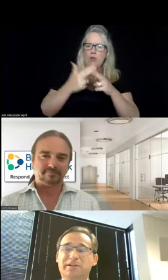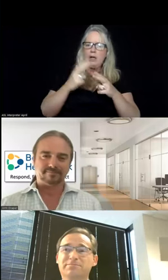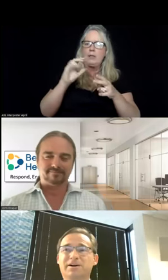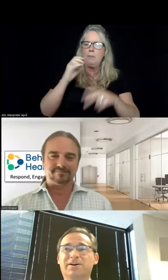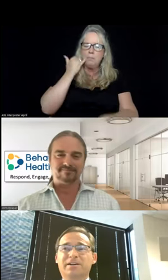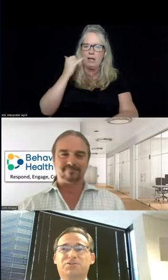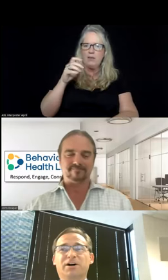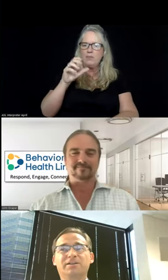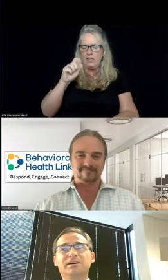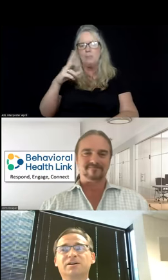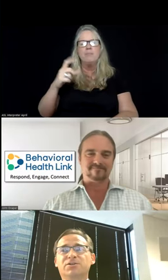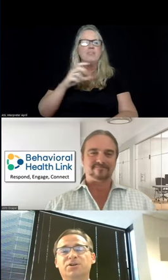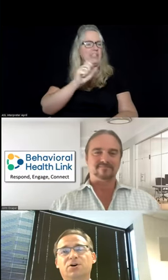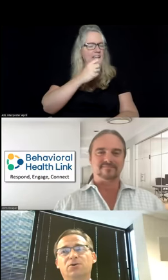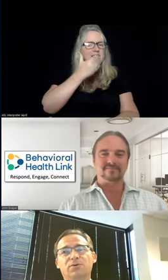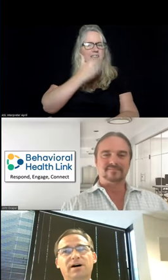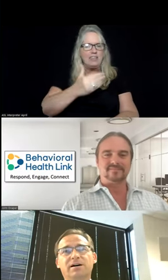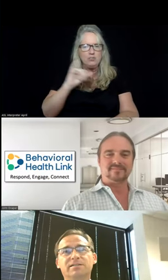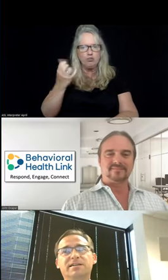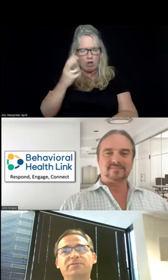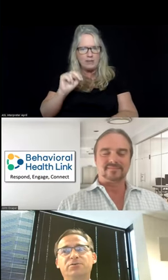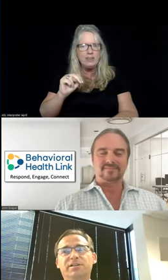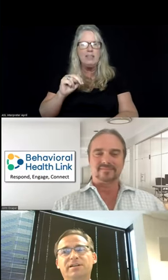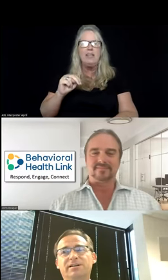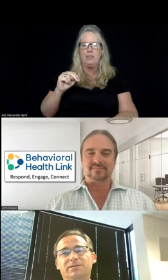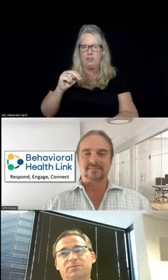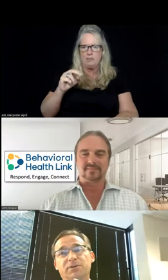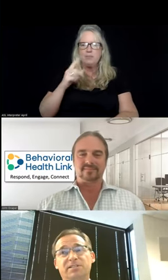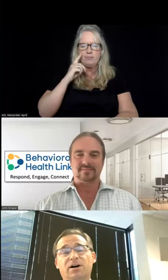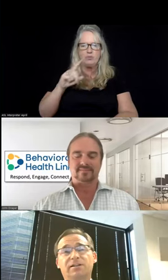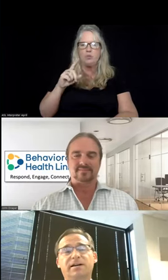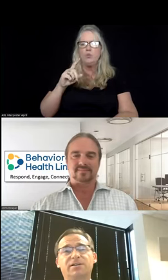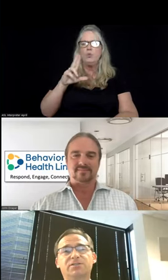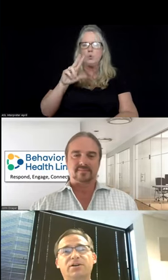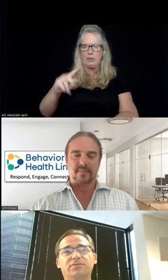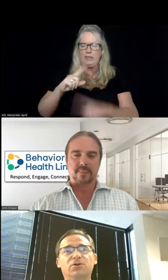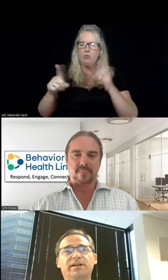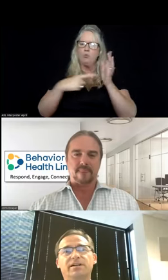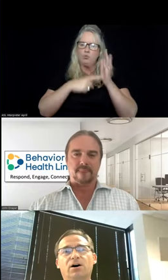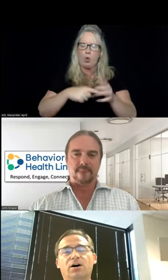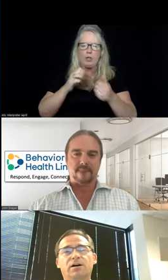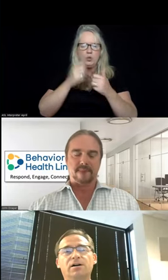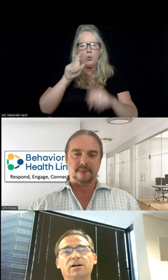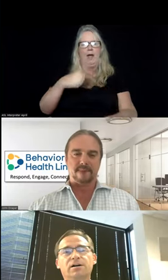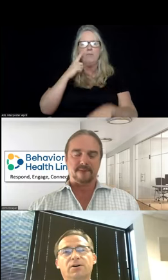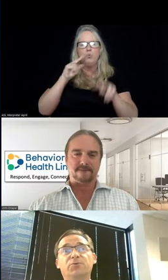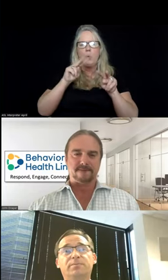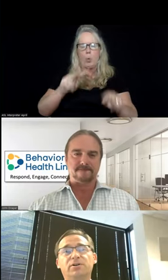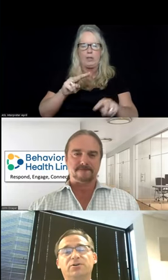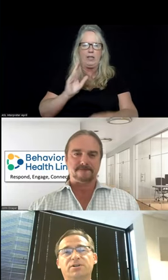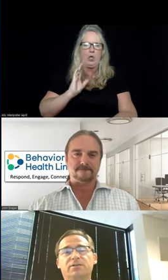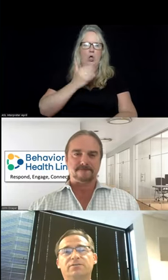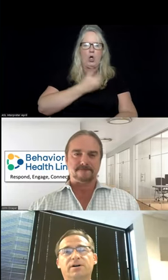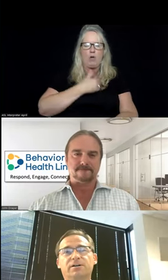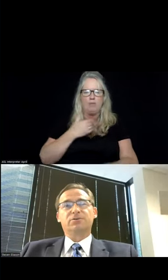Absolutely. Thanks, John. So Safe UT, to put this in context, you have to look at our three